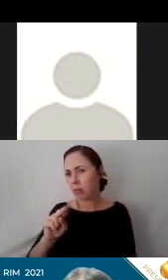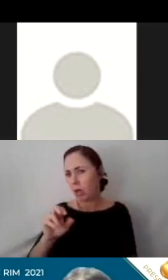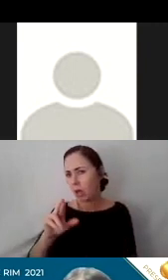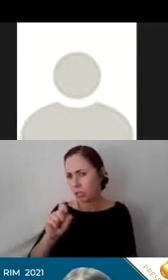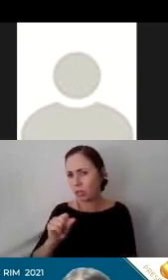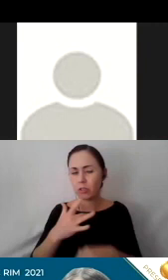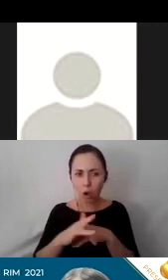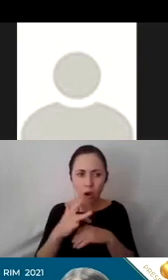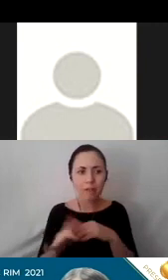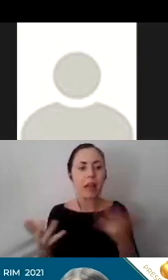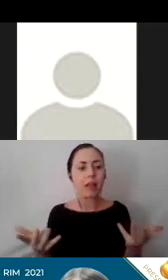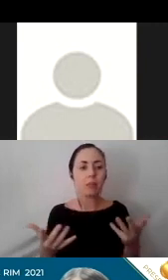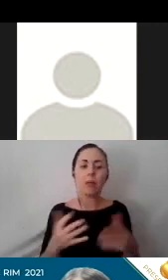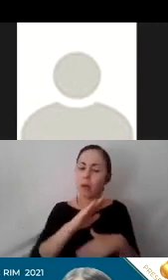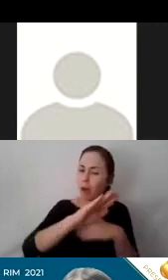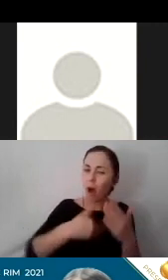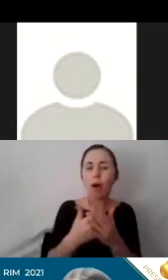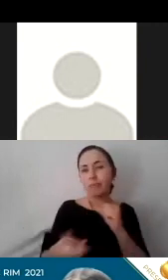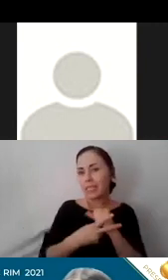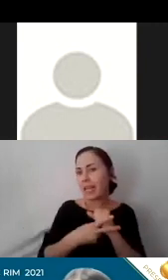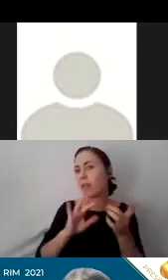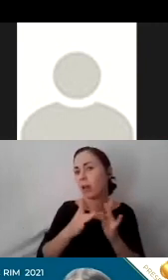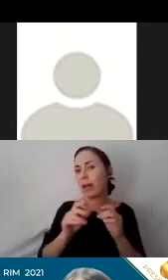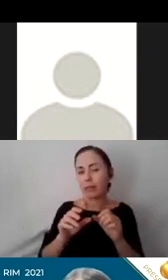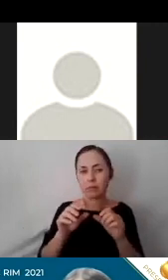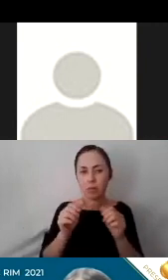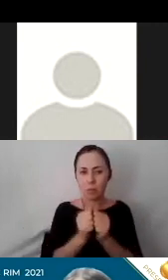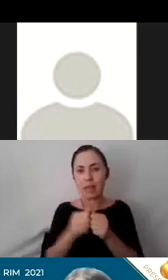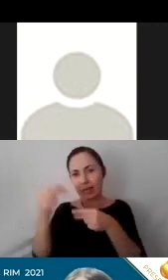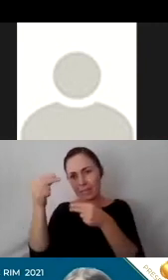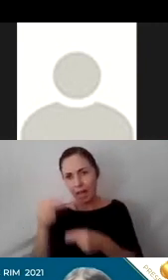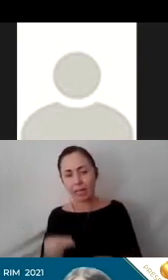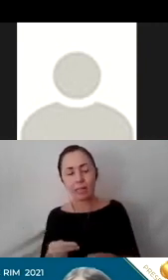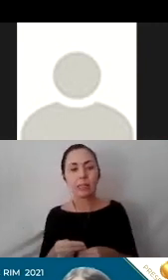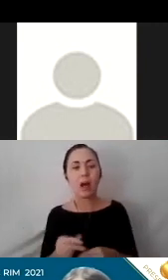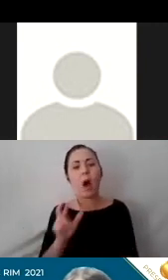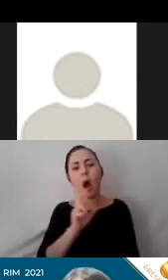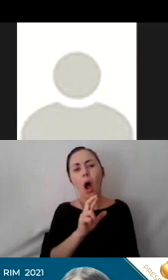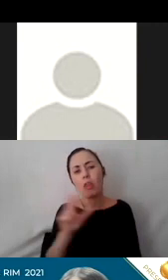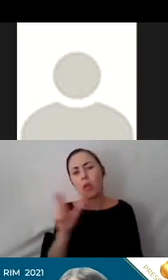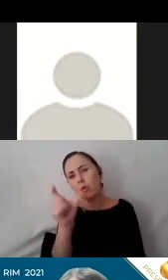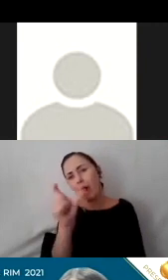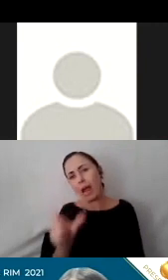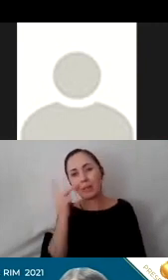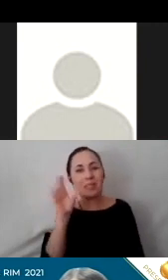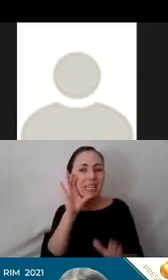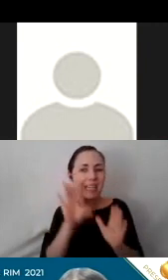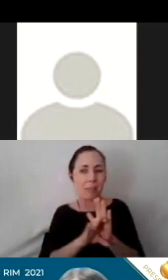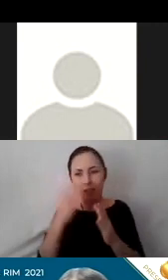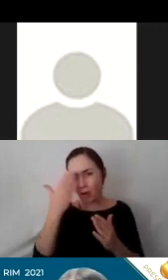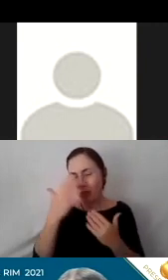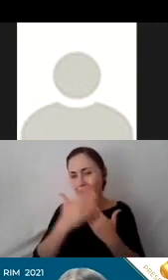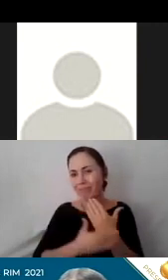include a slide deck with resources. And the image on the right is the flyer for the parenting during a pandemic webinar series,